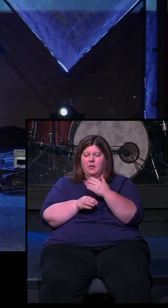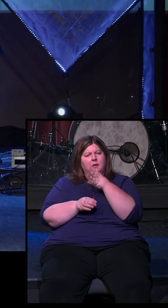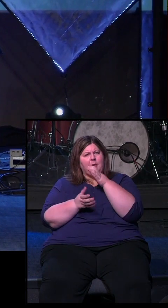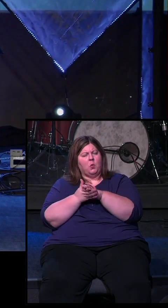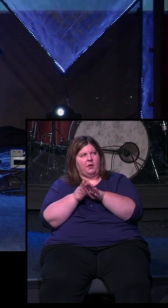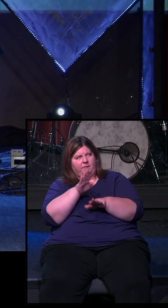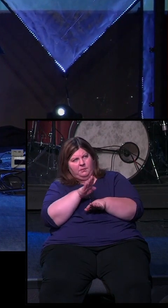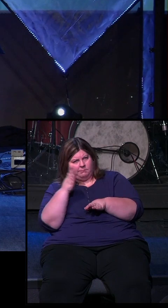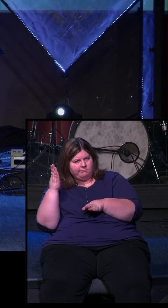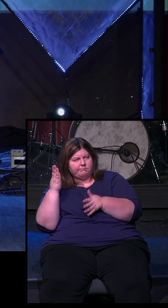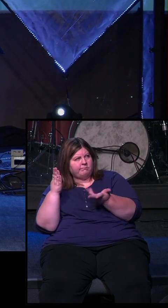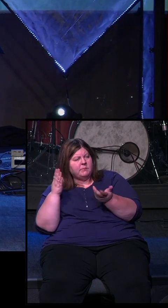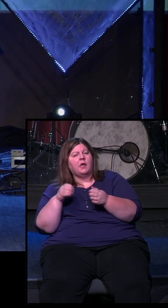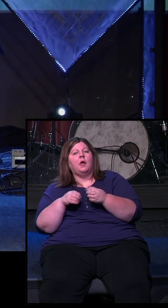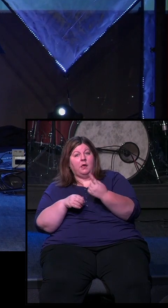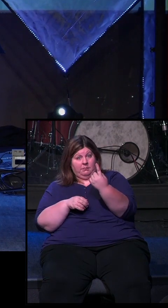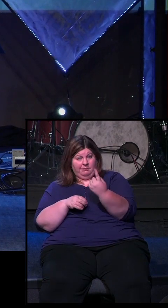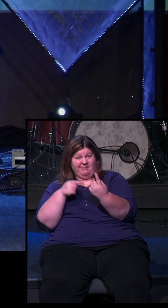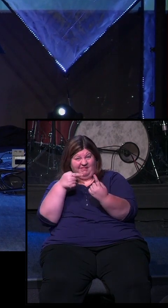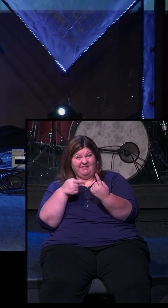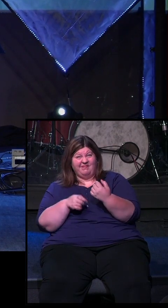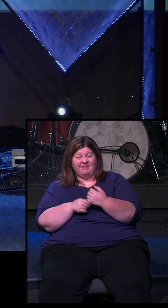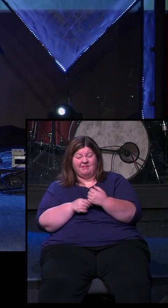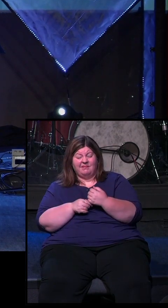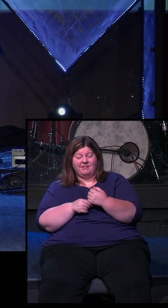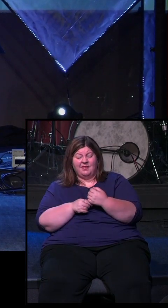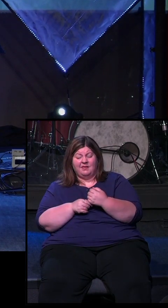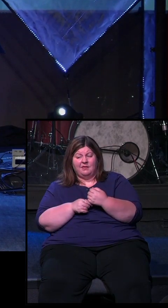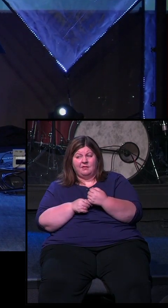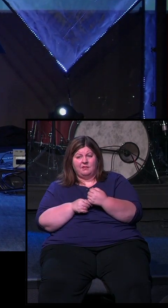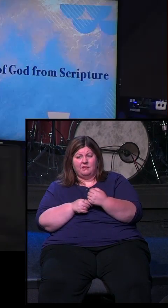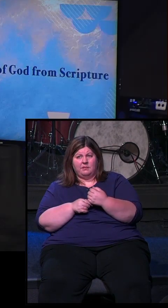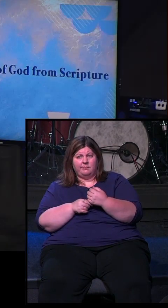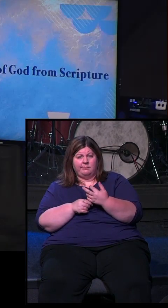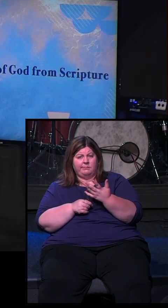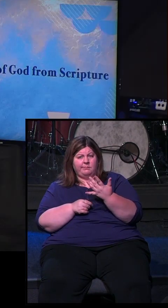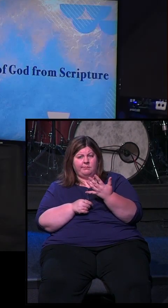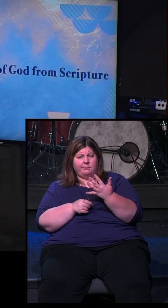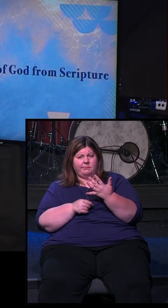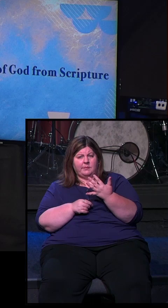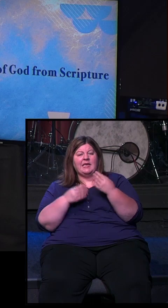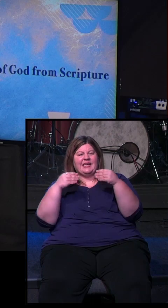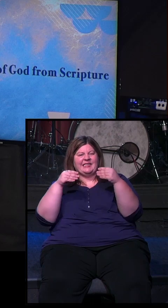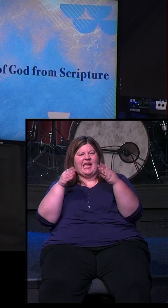the door. Carrie, she opens the door. And there, standing there at the front door of our house, is a salesman, this